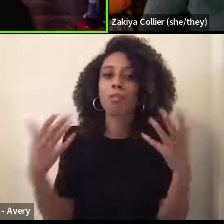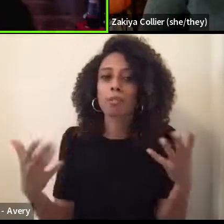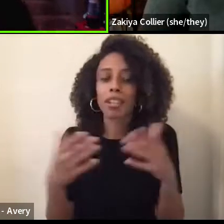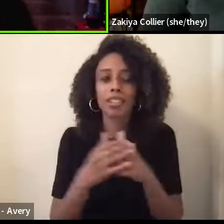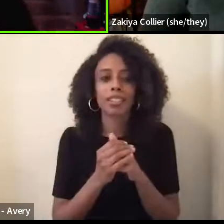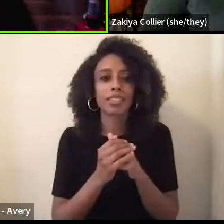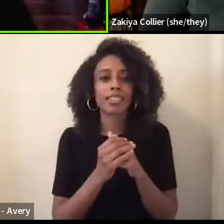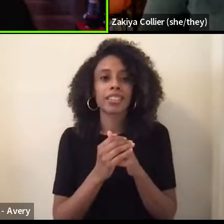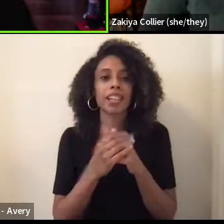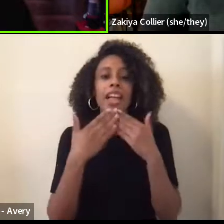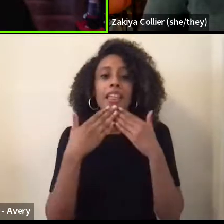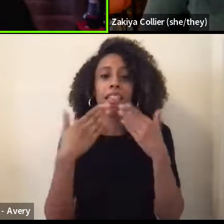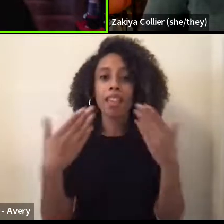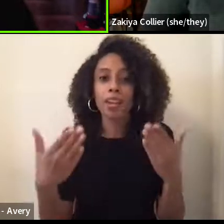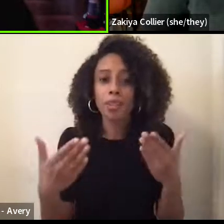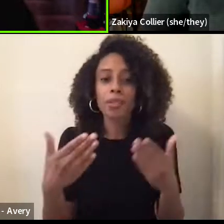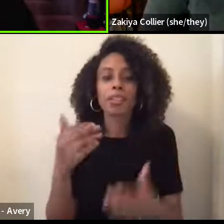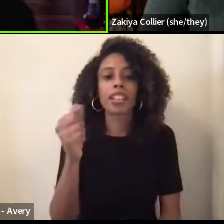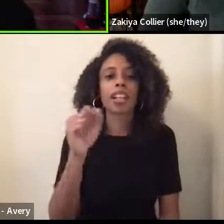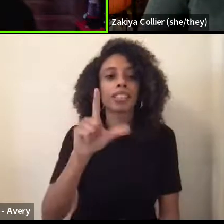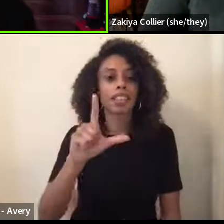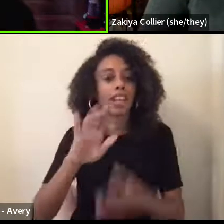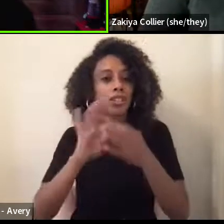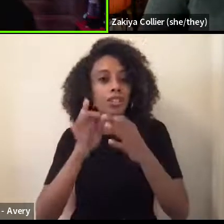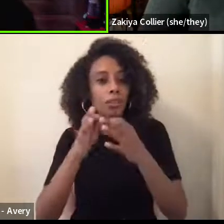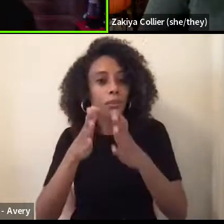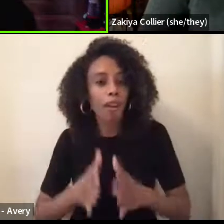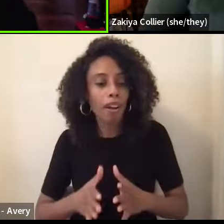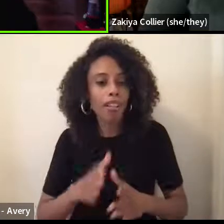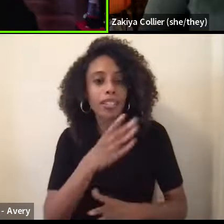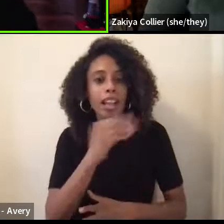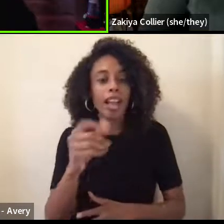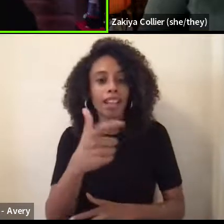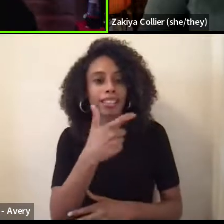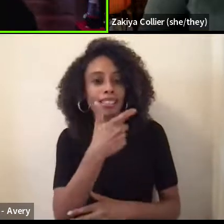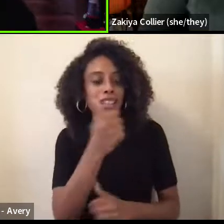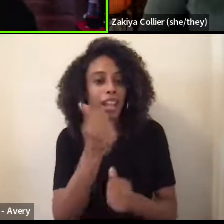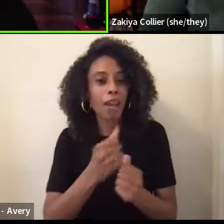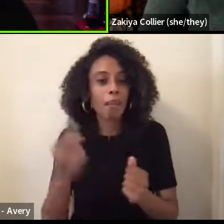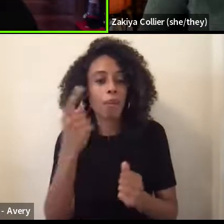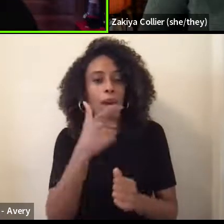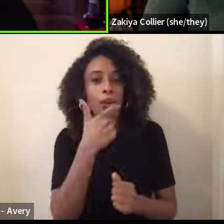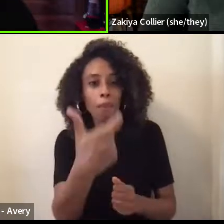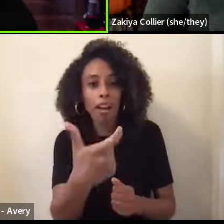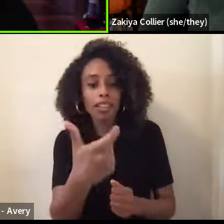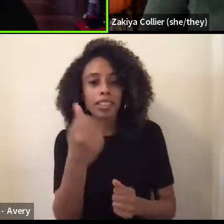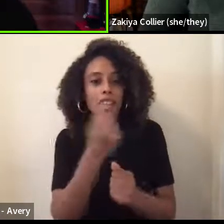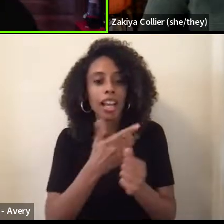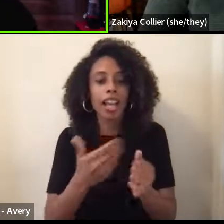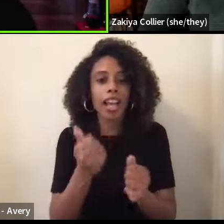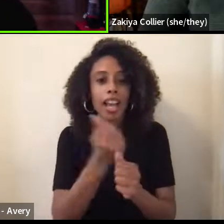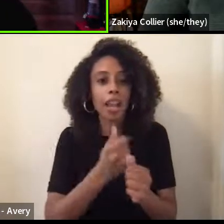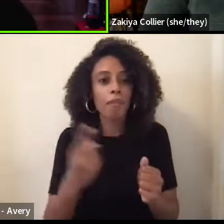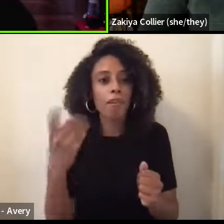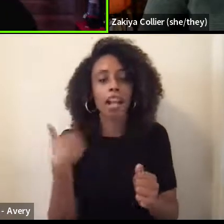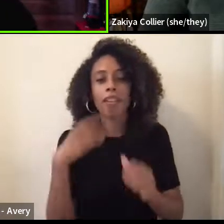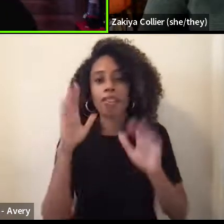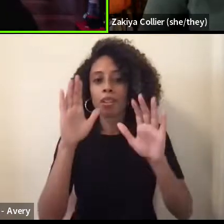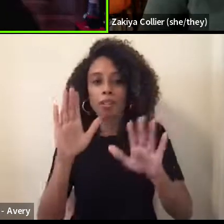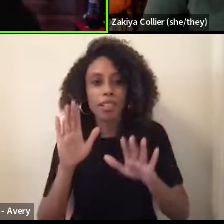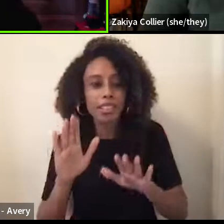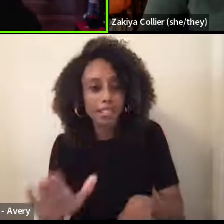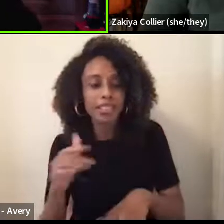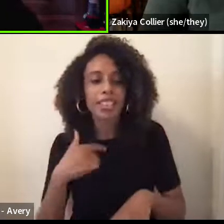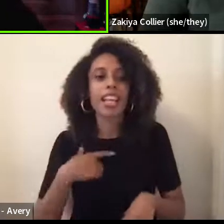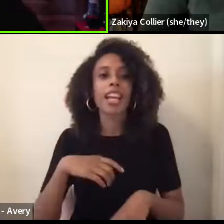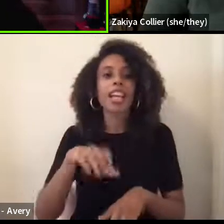to our ASL interpreters and our audience. Everybody have a great spring breakout and subscribe to our channel for